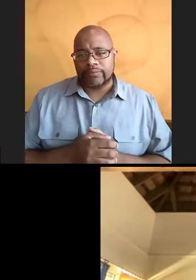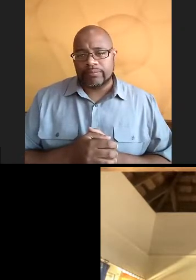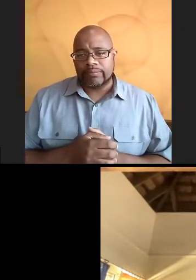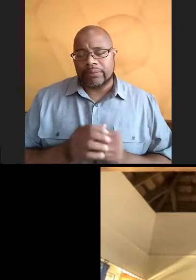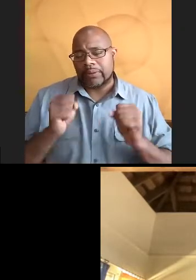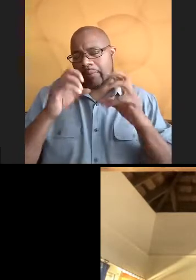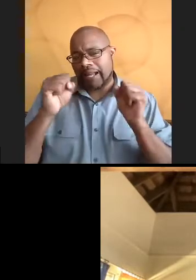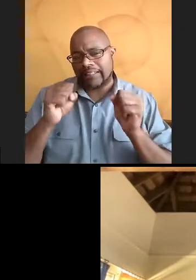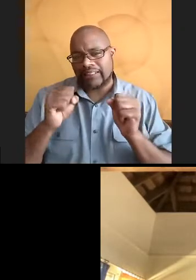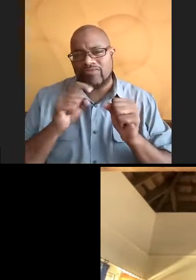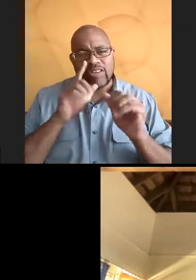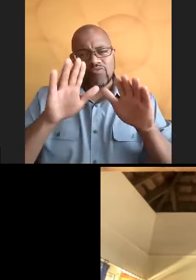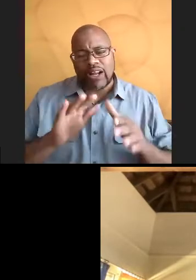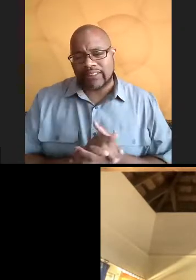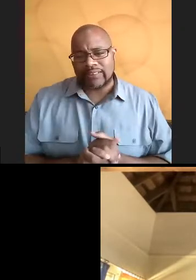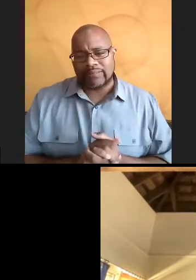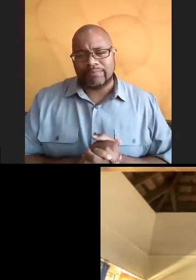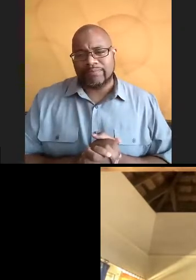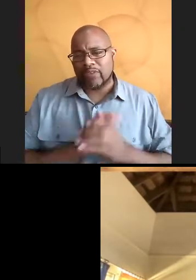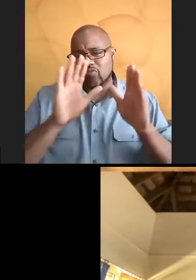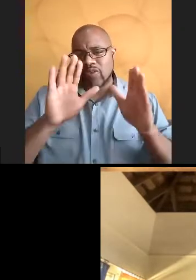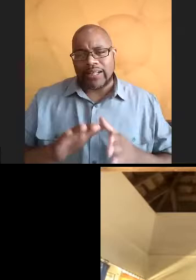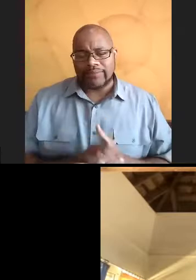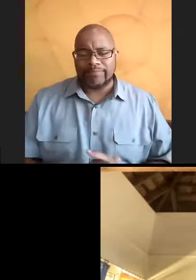It's amazing. It's great. It's great.